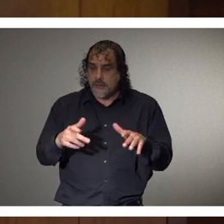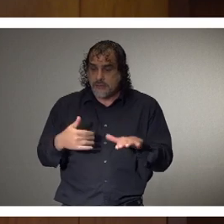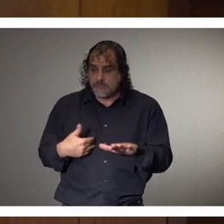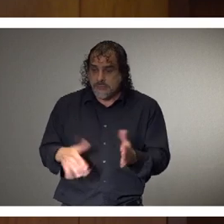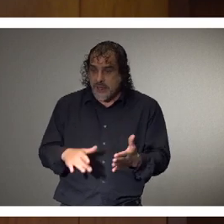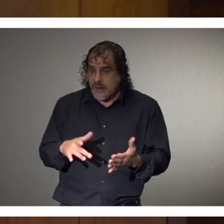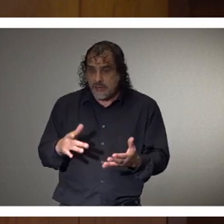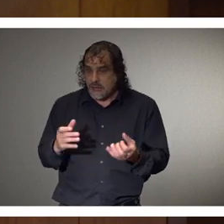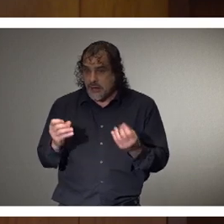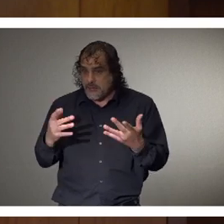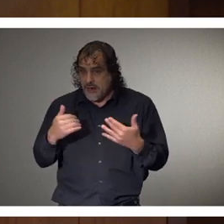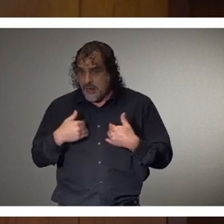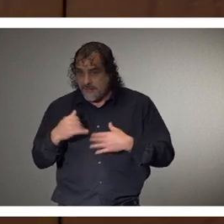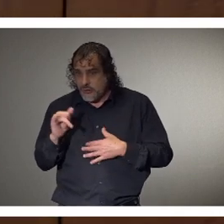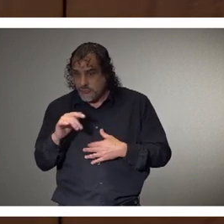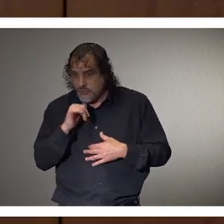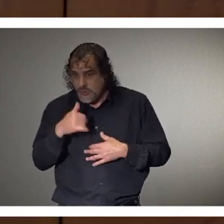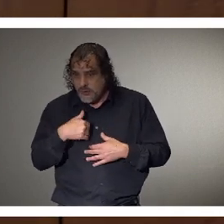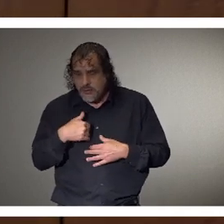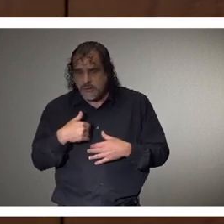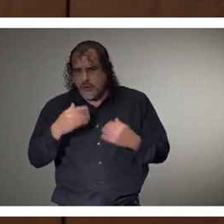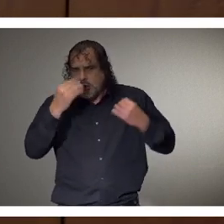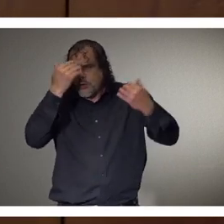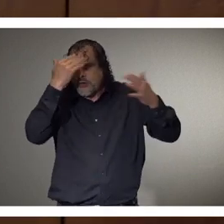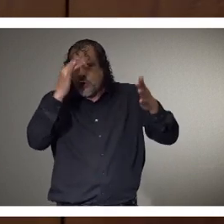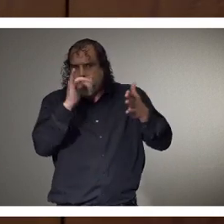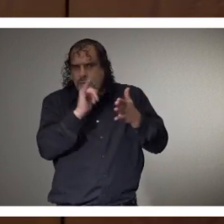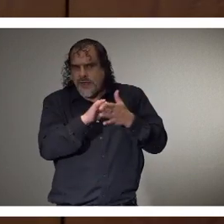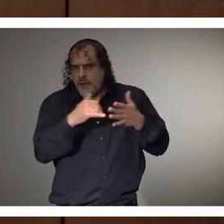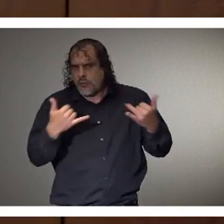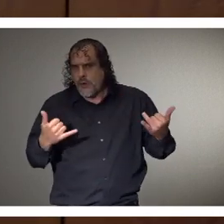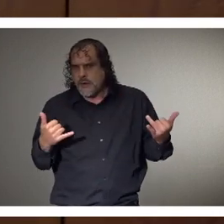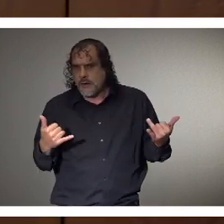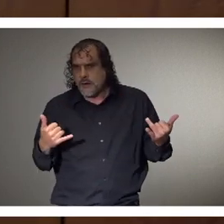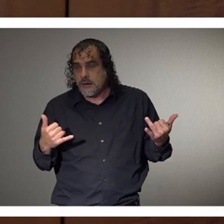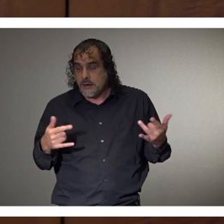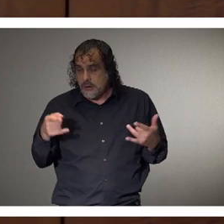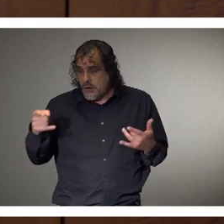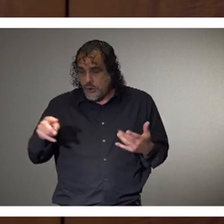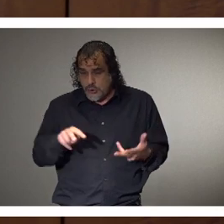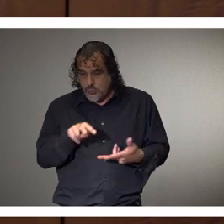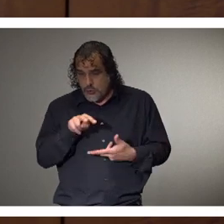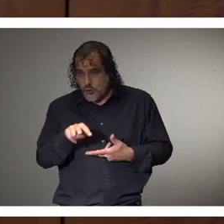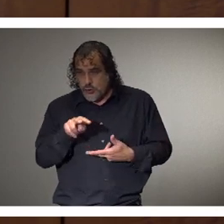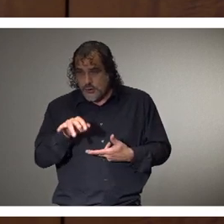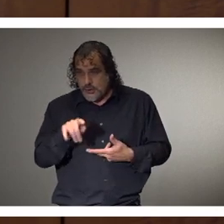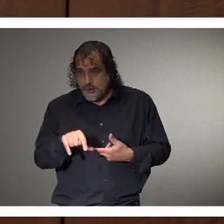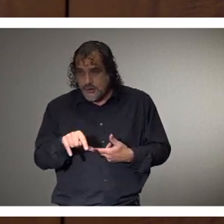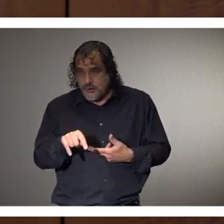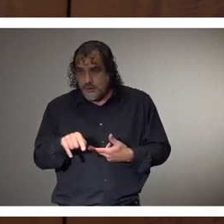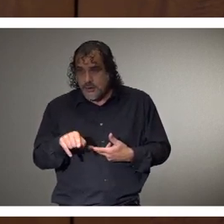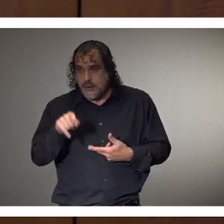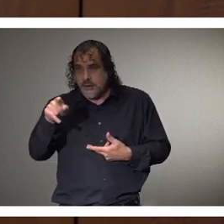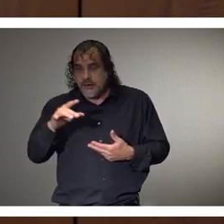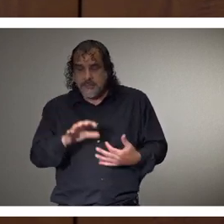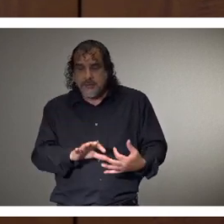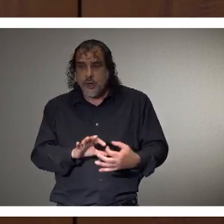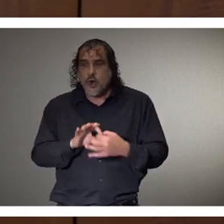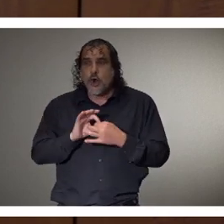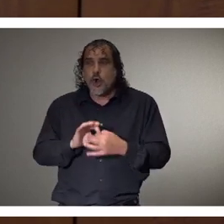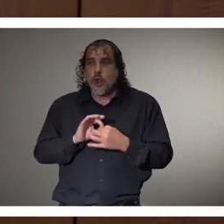No, that's not data that we have at this point. Is that something you'd be looking, because I'm seeing, there may be a correlation between